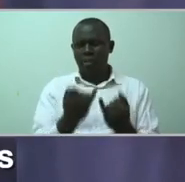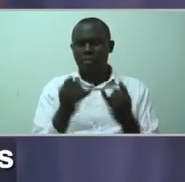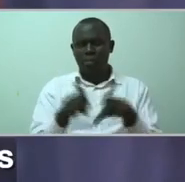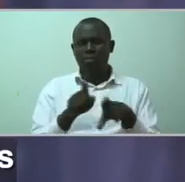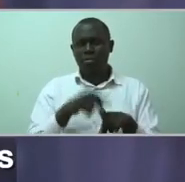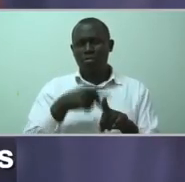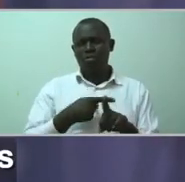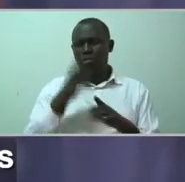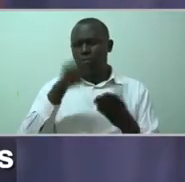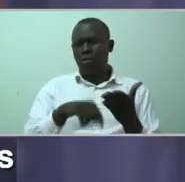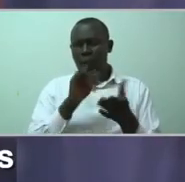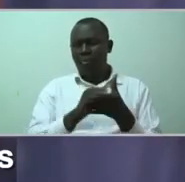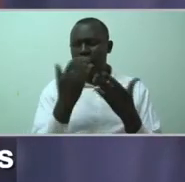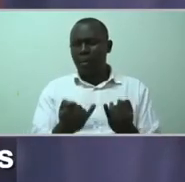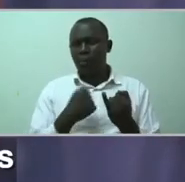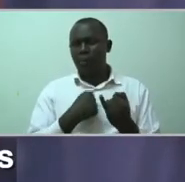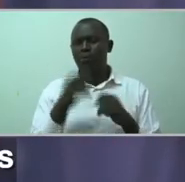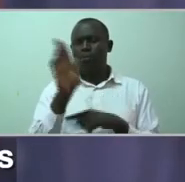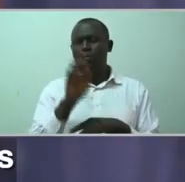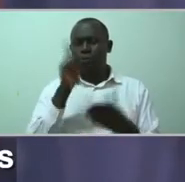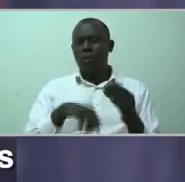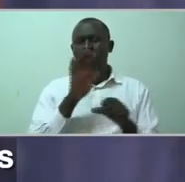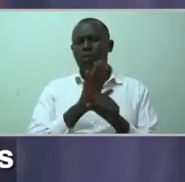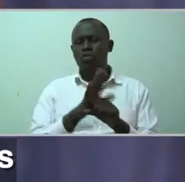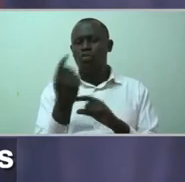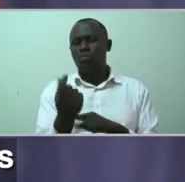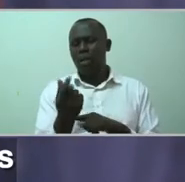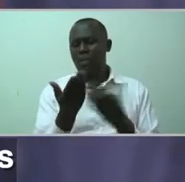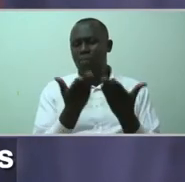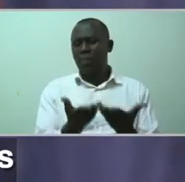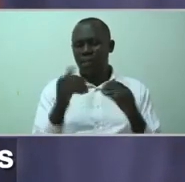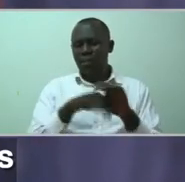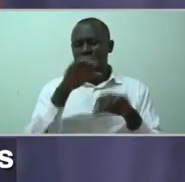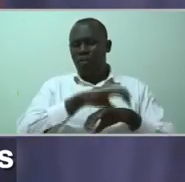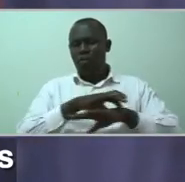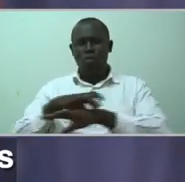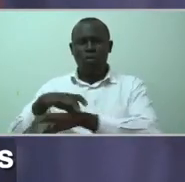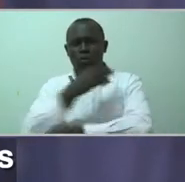My parents felt that I was using a lot of resources for my treatment and I had younger siblings.